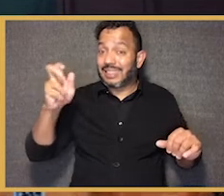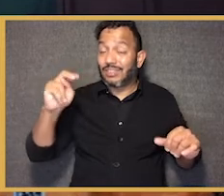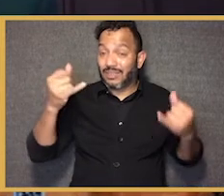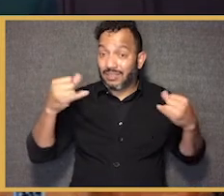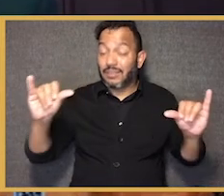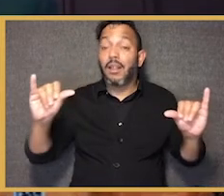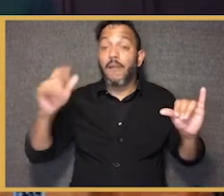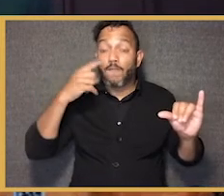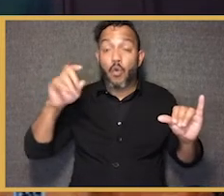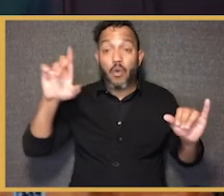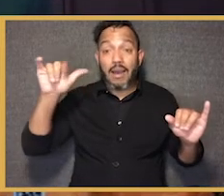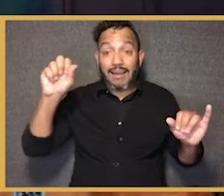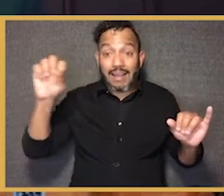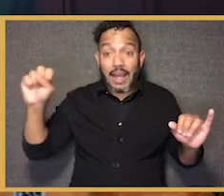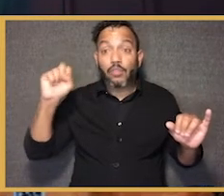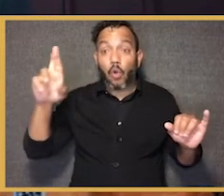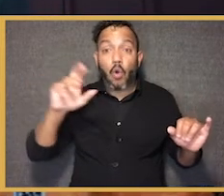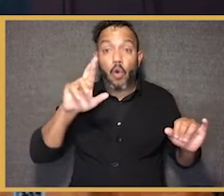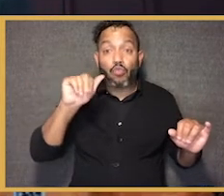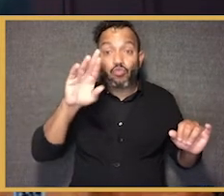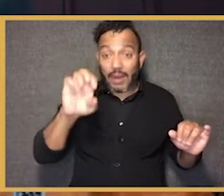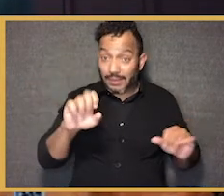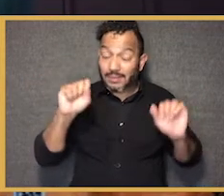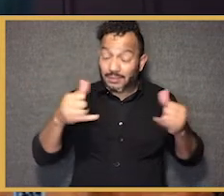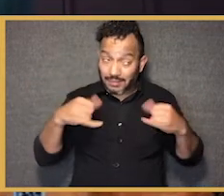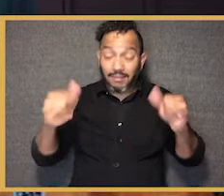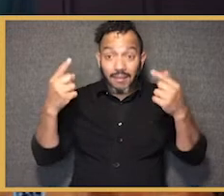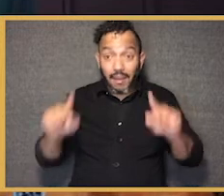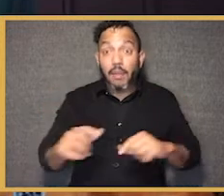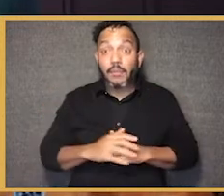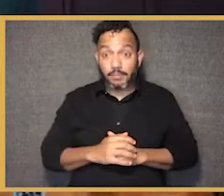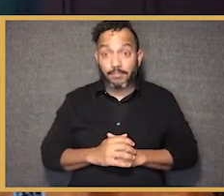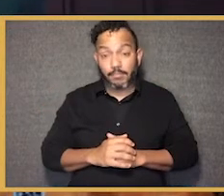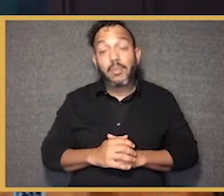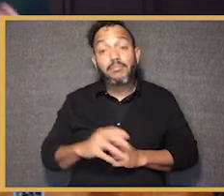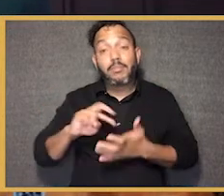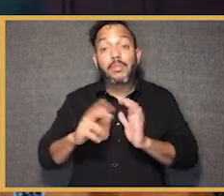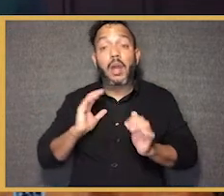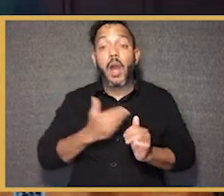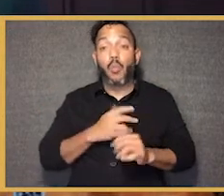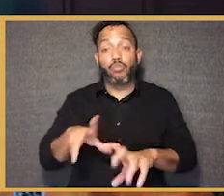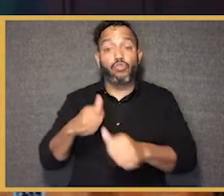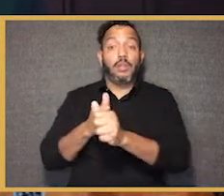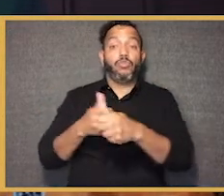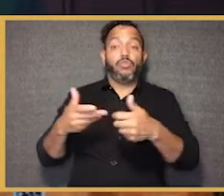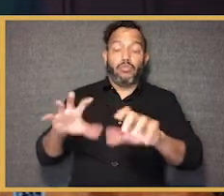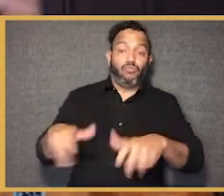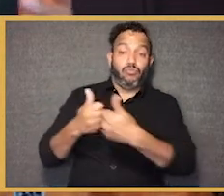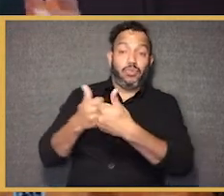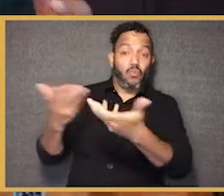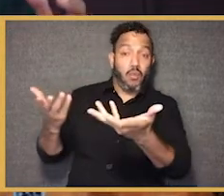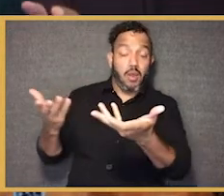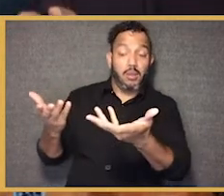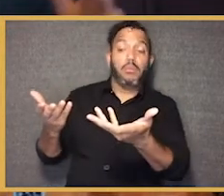So we've been going really in the wrong direction around that. And so one of our challenges is